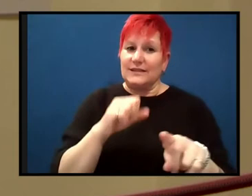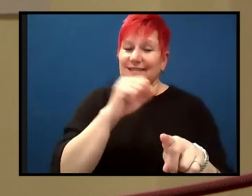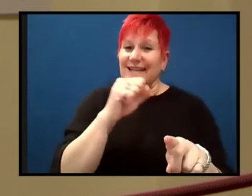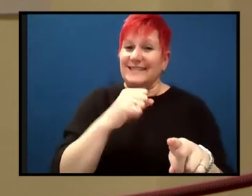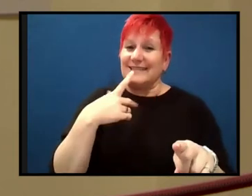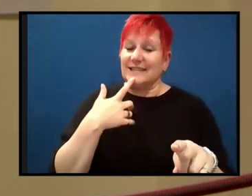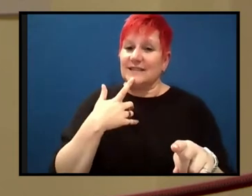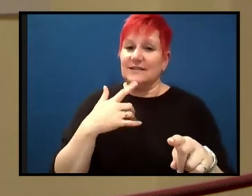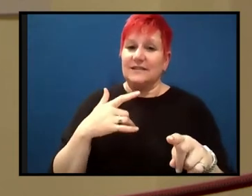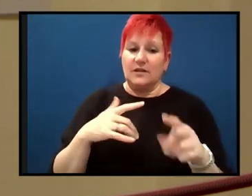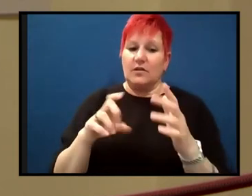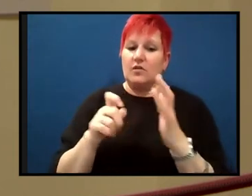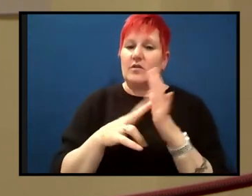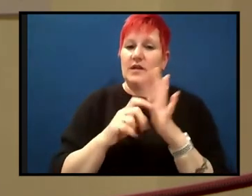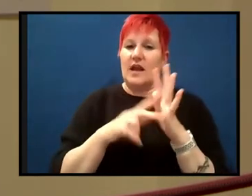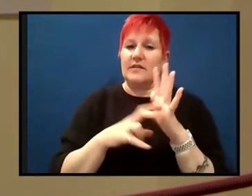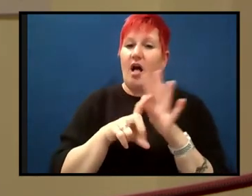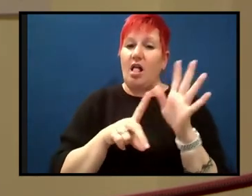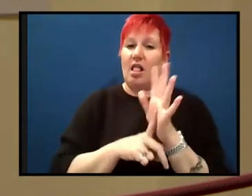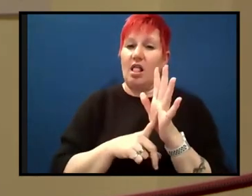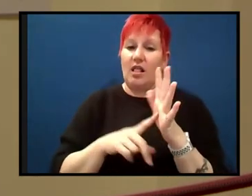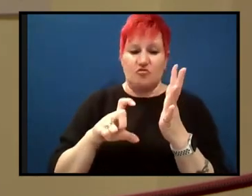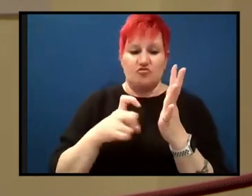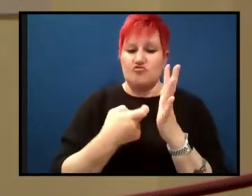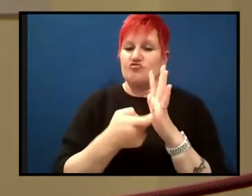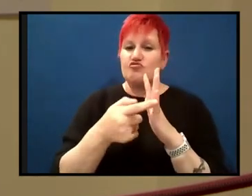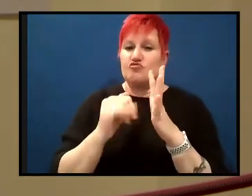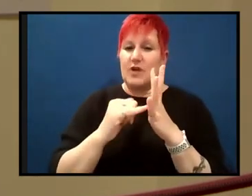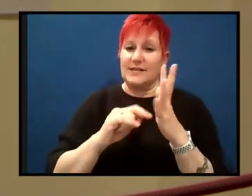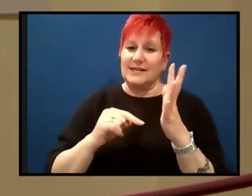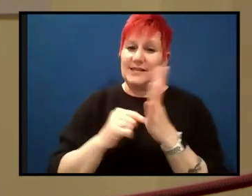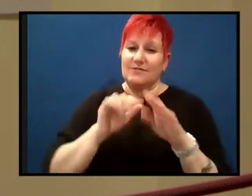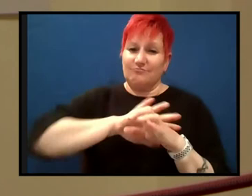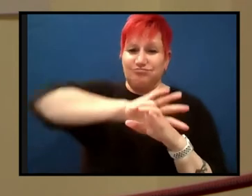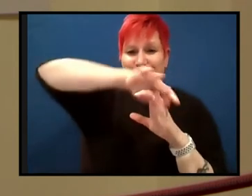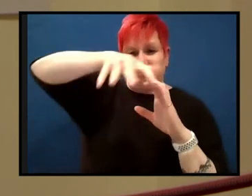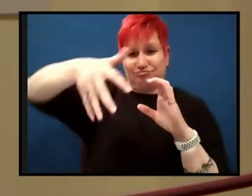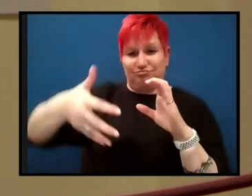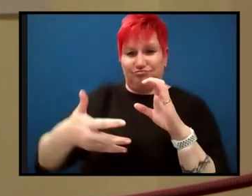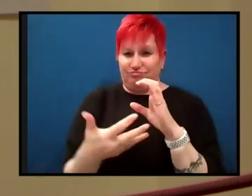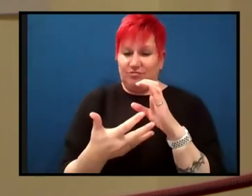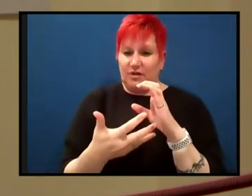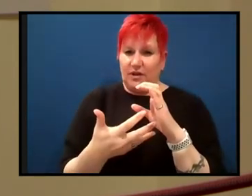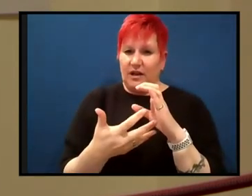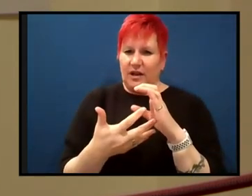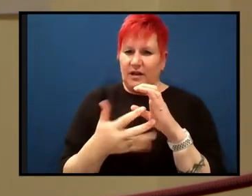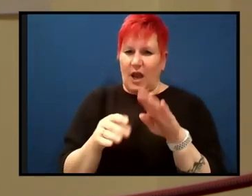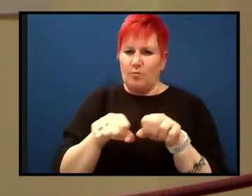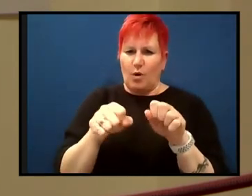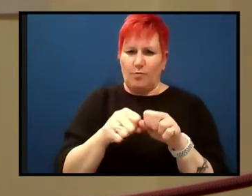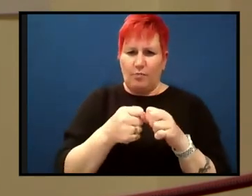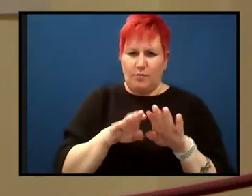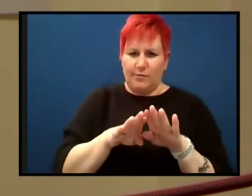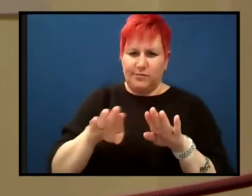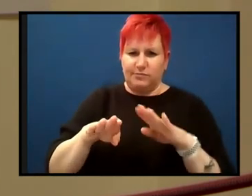the entire earth and is now broken apart and the ocean floors have formed by spreading to fill the gap. So he accepted